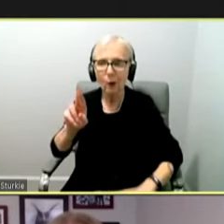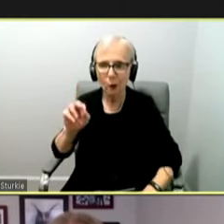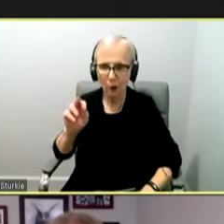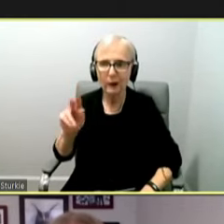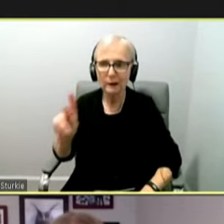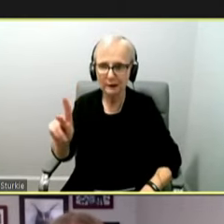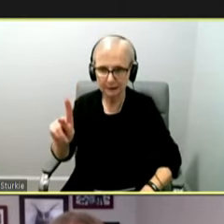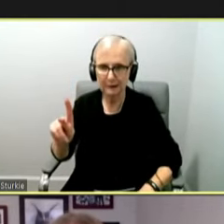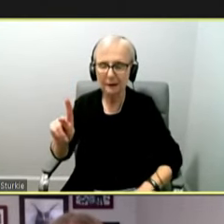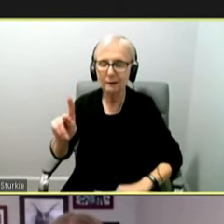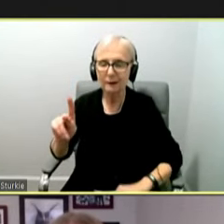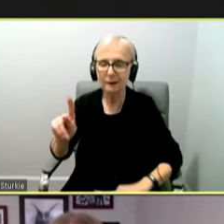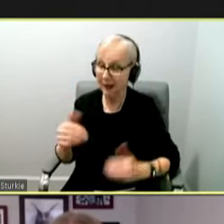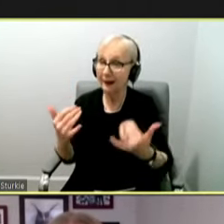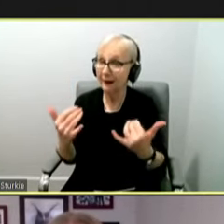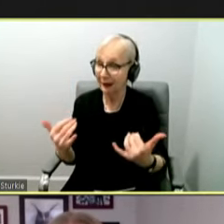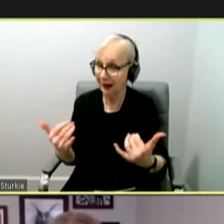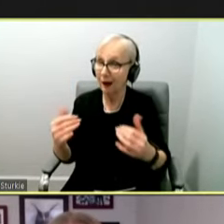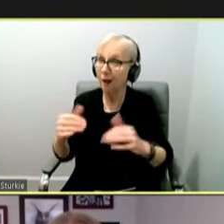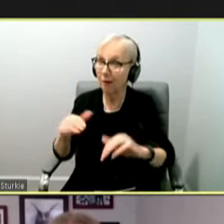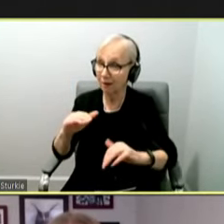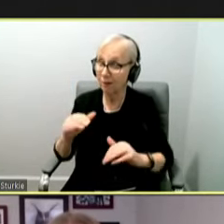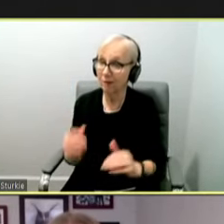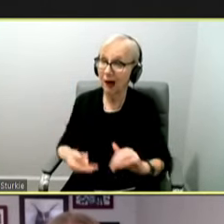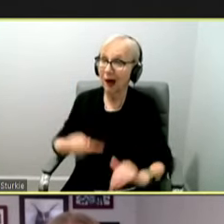higher risk than they have been since the beginning of the pandemic.